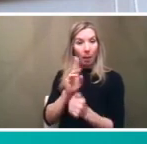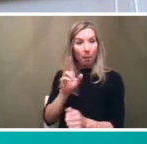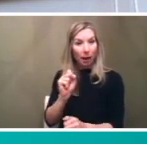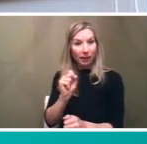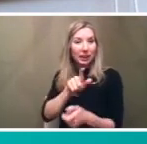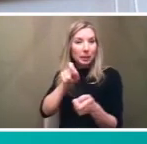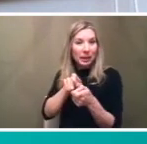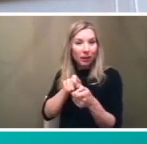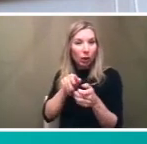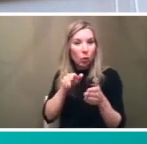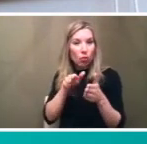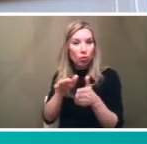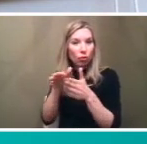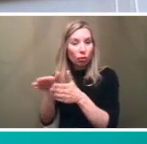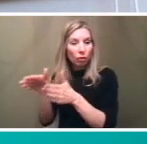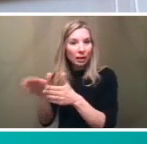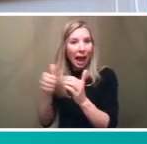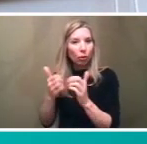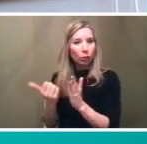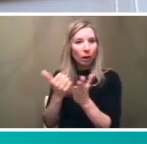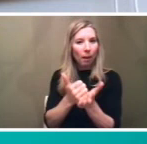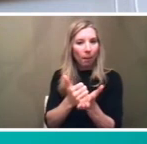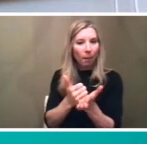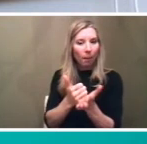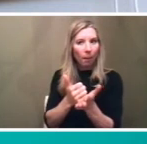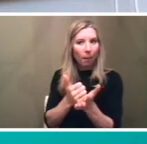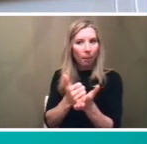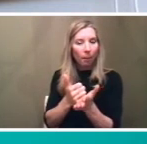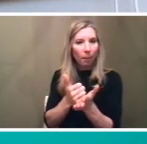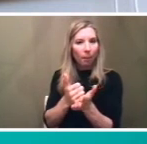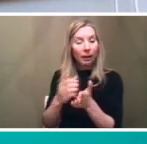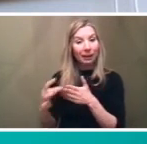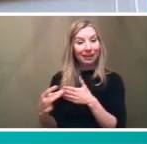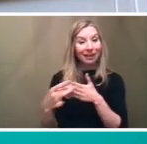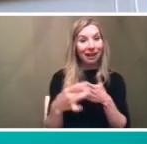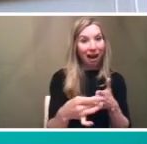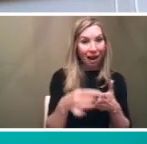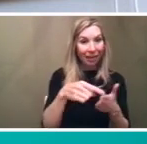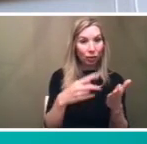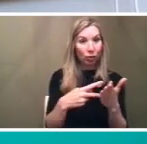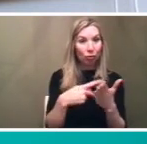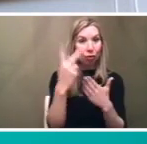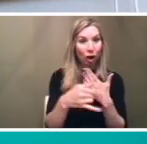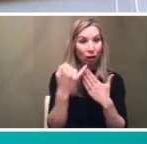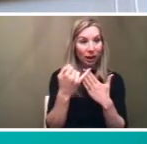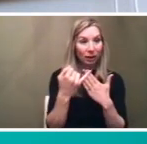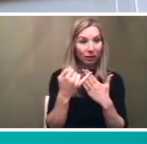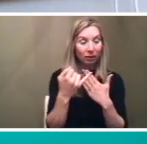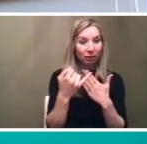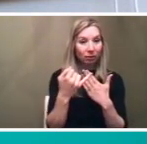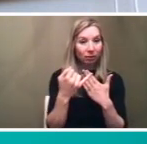as a way of of helping to to guide us in terms of who we need to be uh talking to